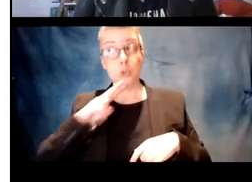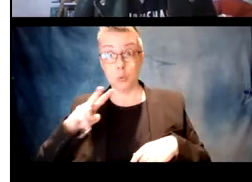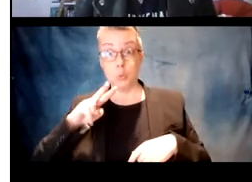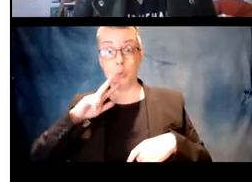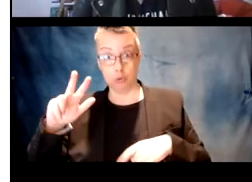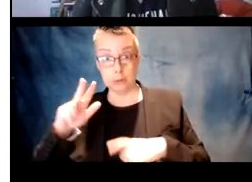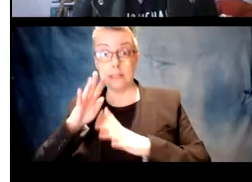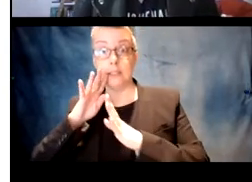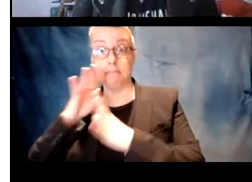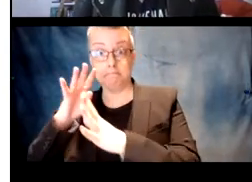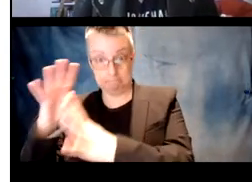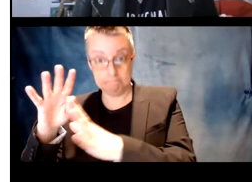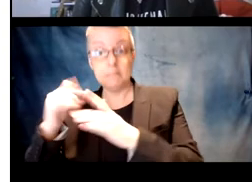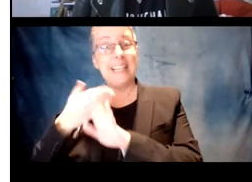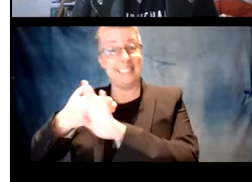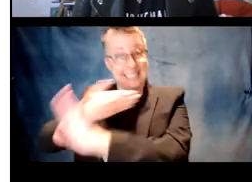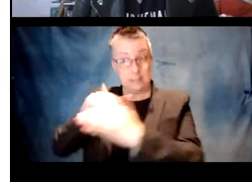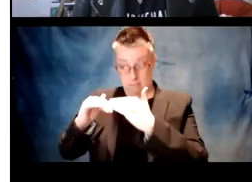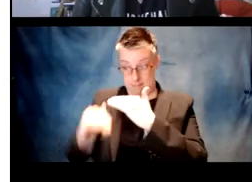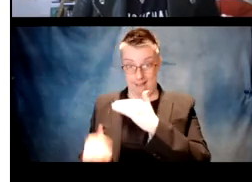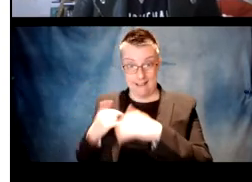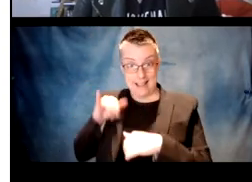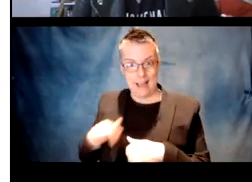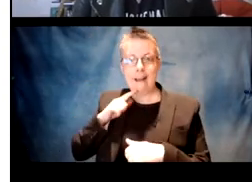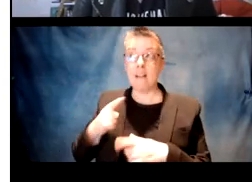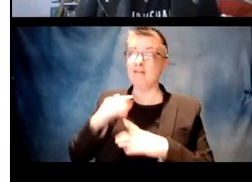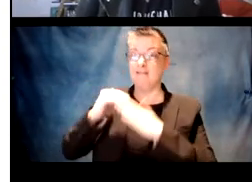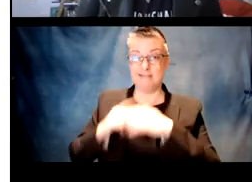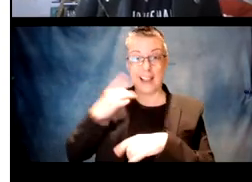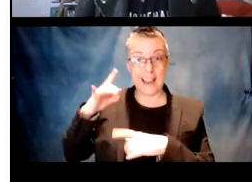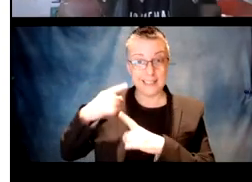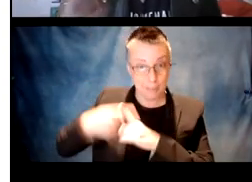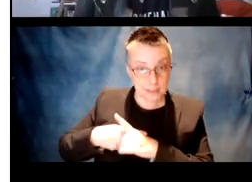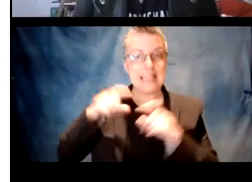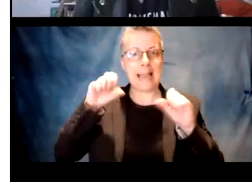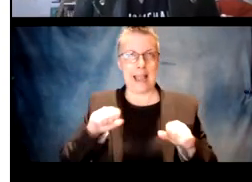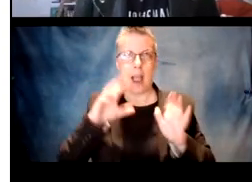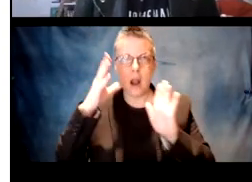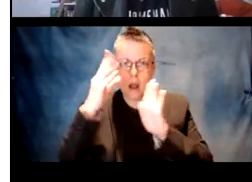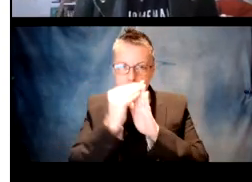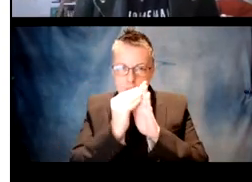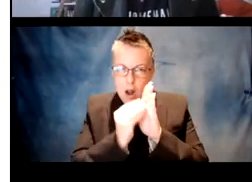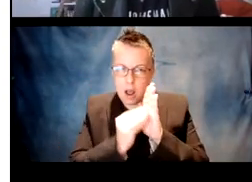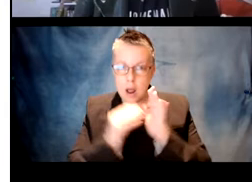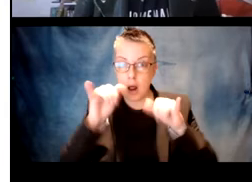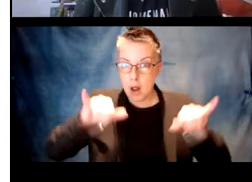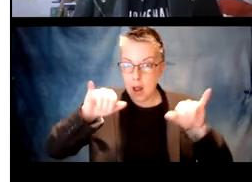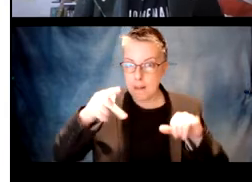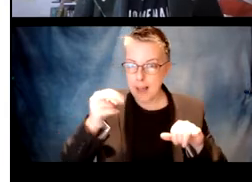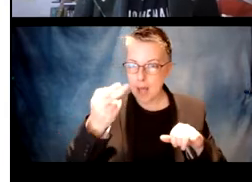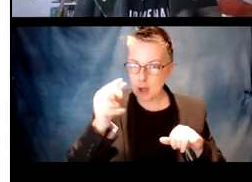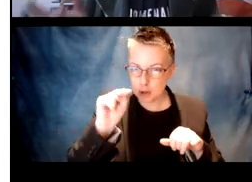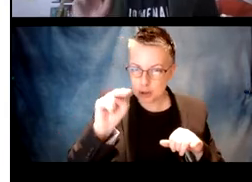for a long time that that children under the age of 24 months or 18 months even are able to